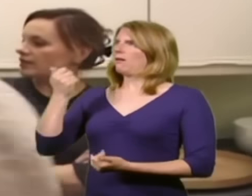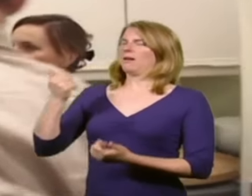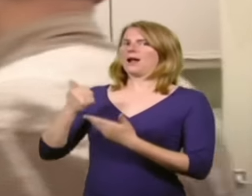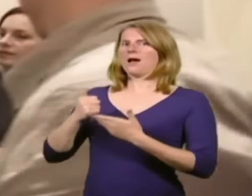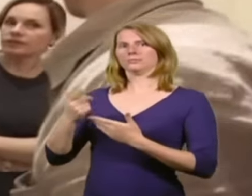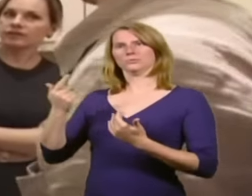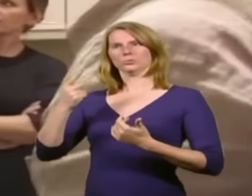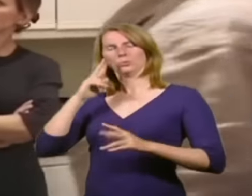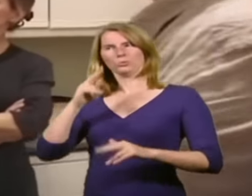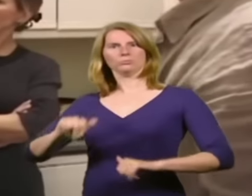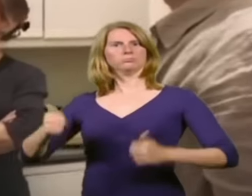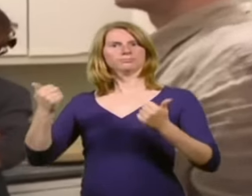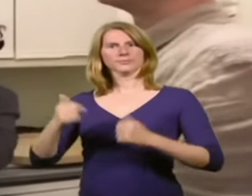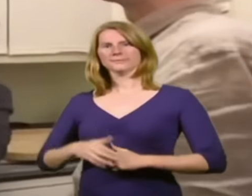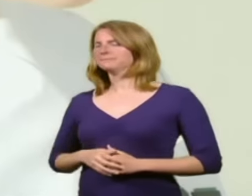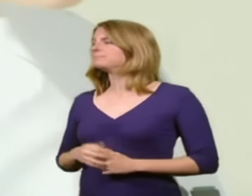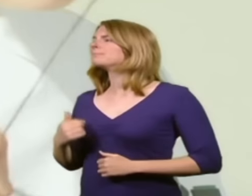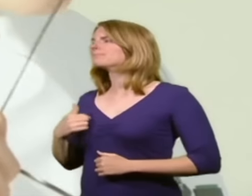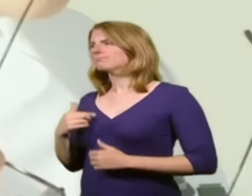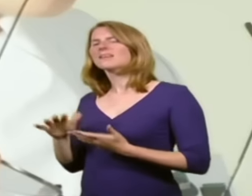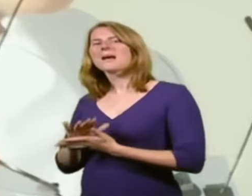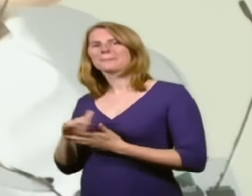I prefer this now, so you know, it's a lot better.